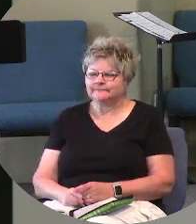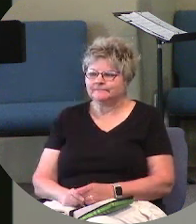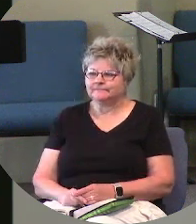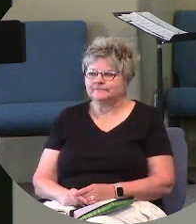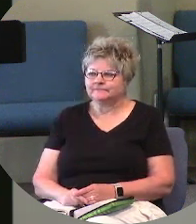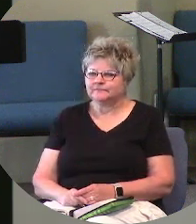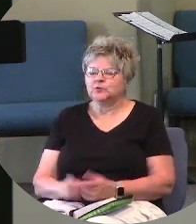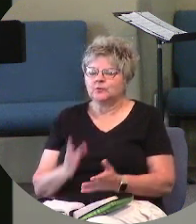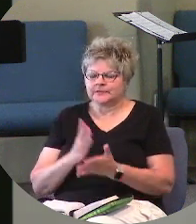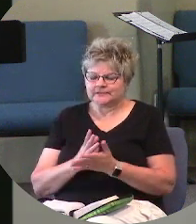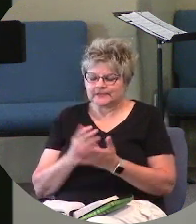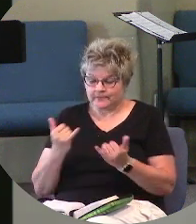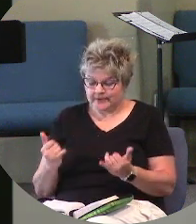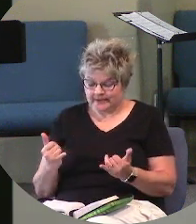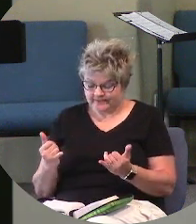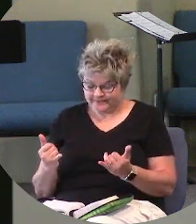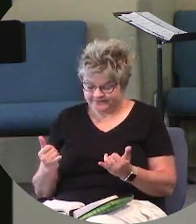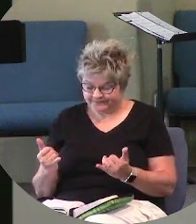We're going to stop here today.